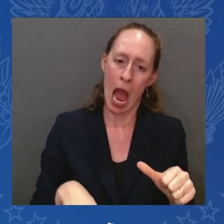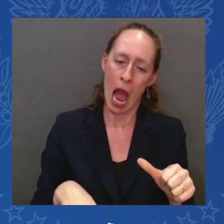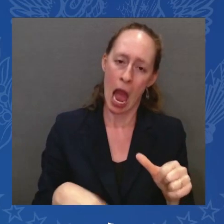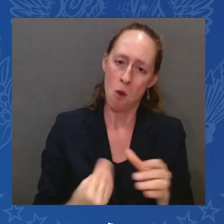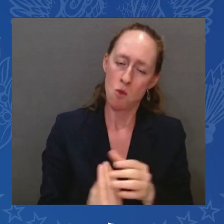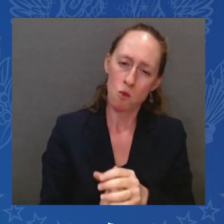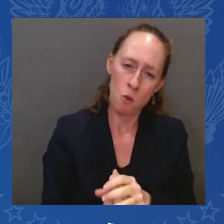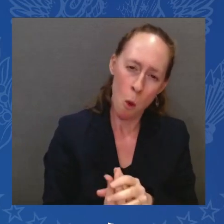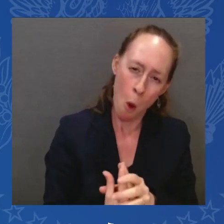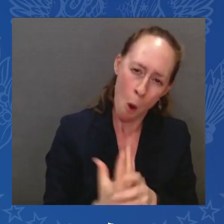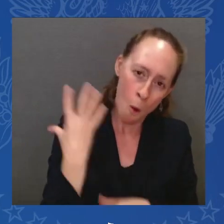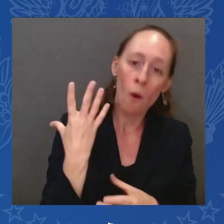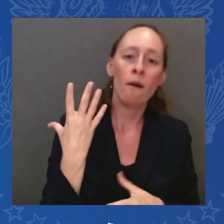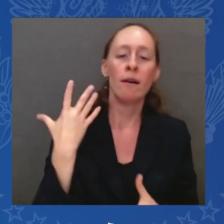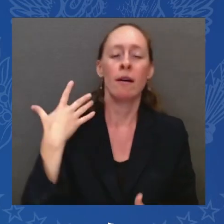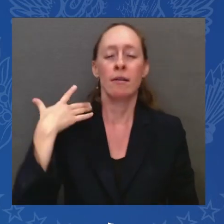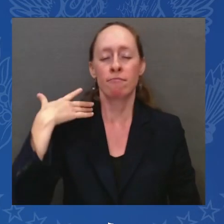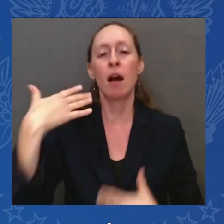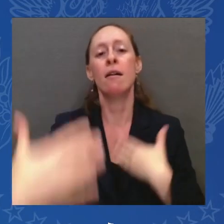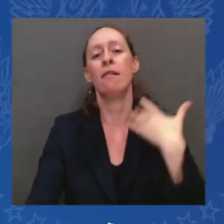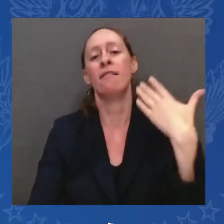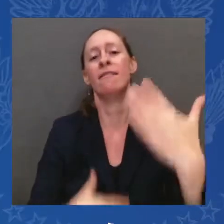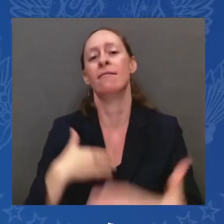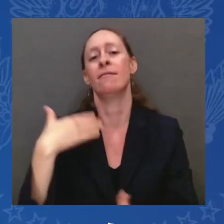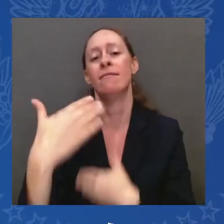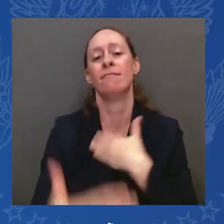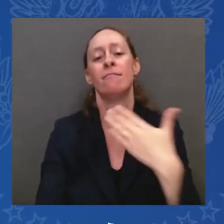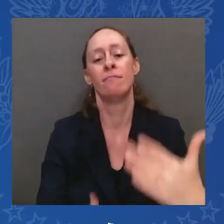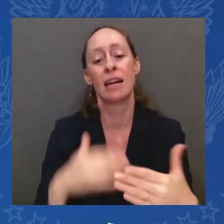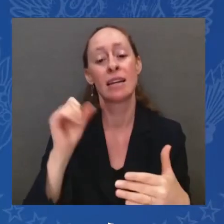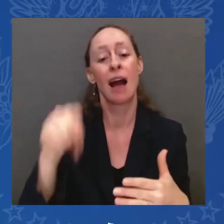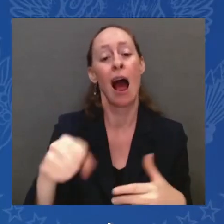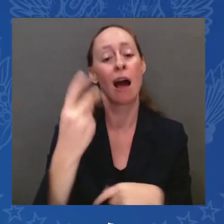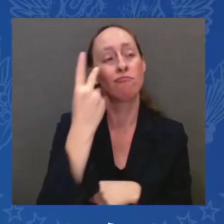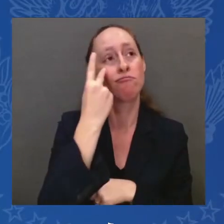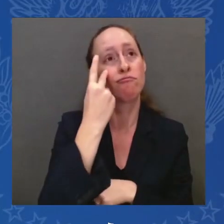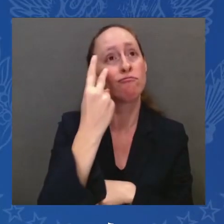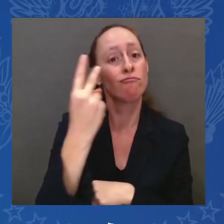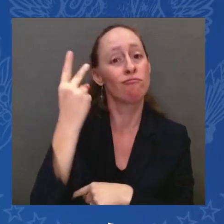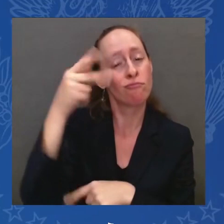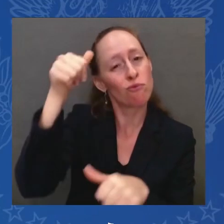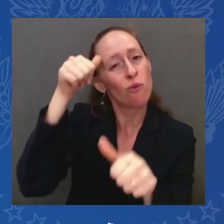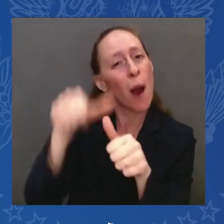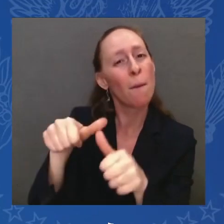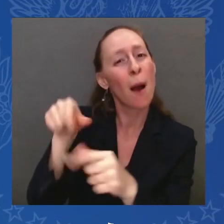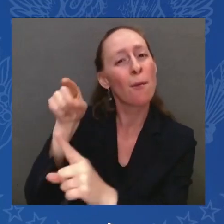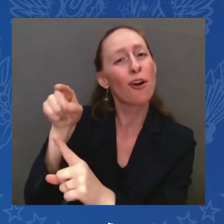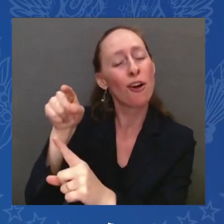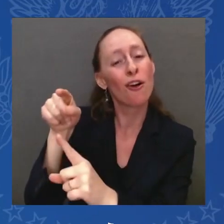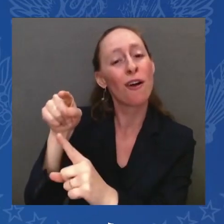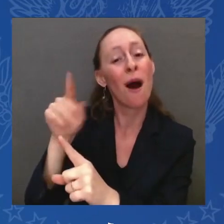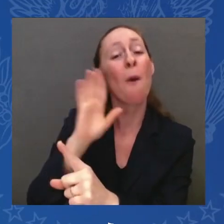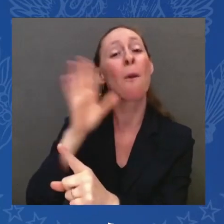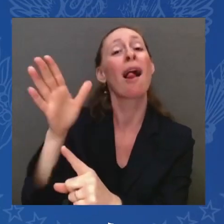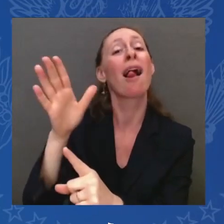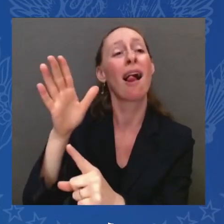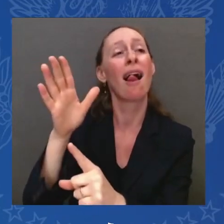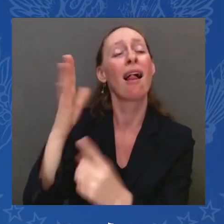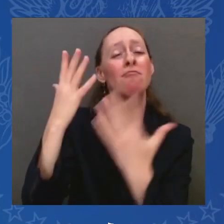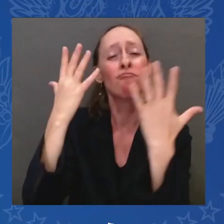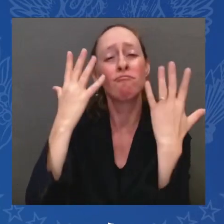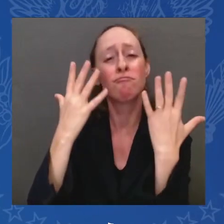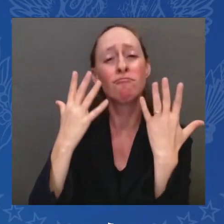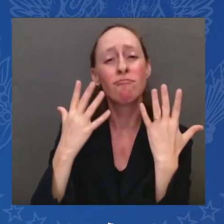bring a smile to your lips before it brings a tear to your eye. It will happen. It will happen, but God, it takes a long time